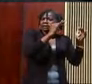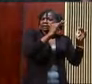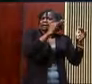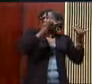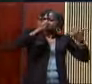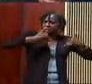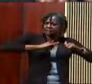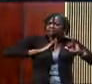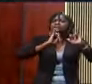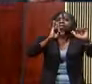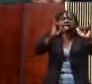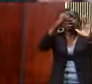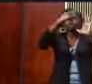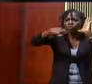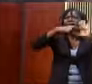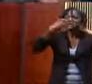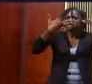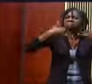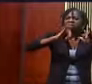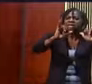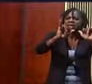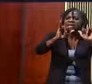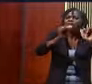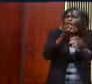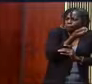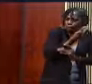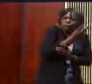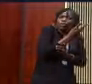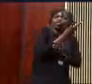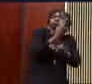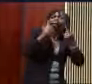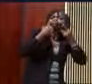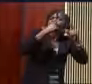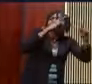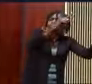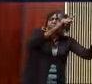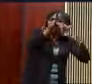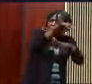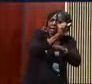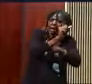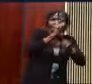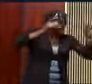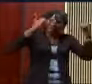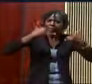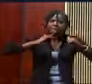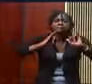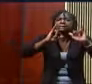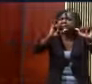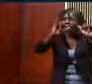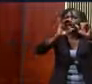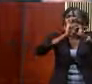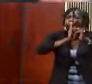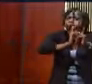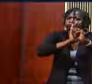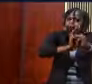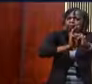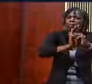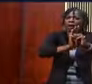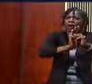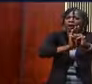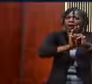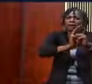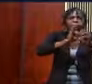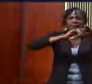the concrete is still there. It does not mean that the concrete of oppression does not need to be